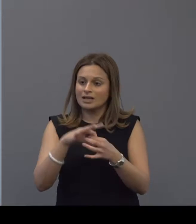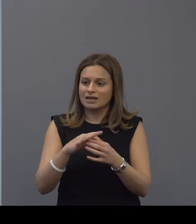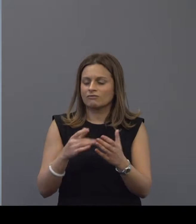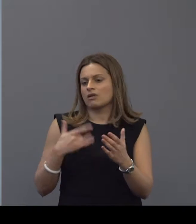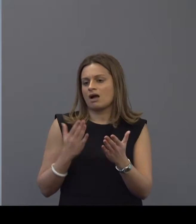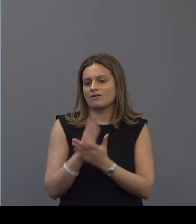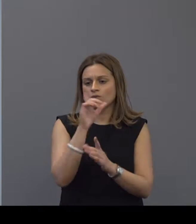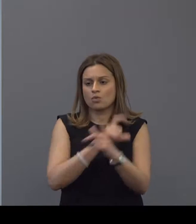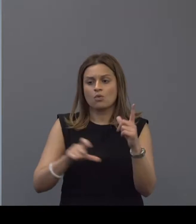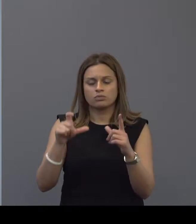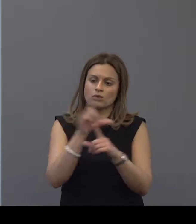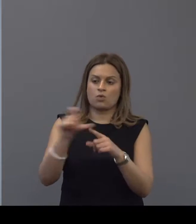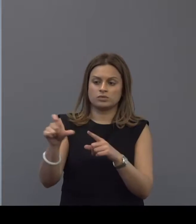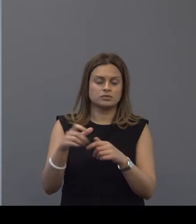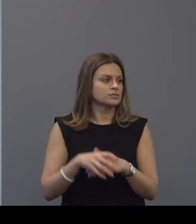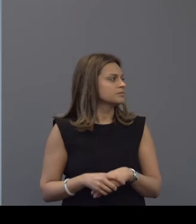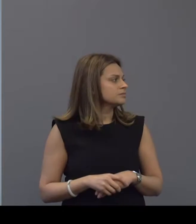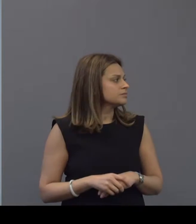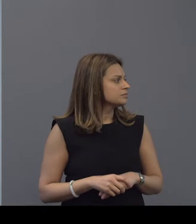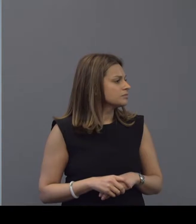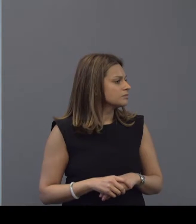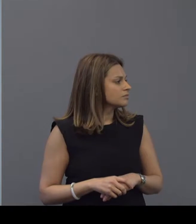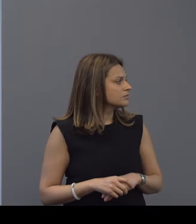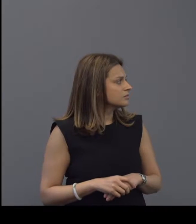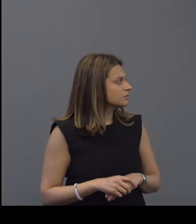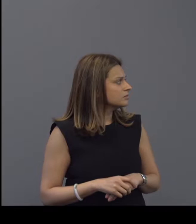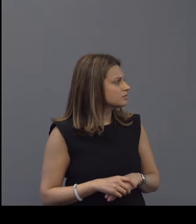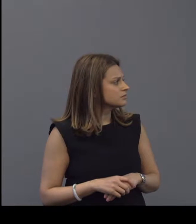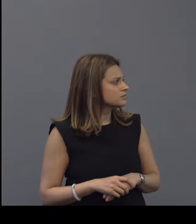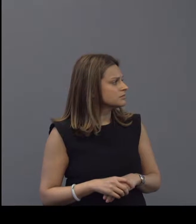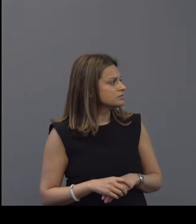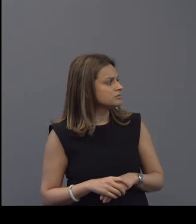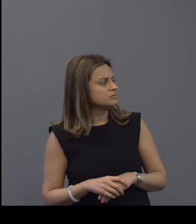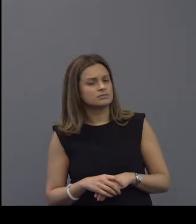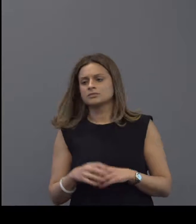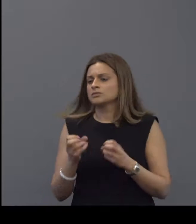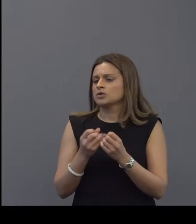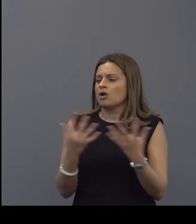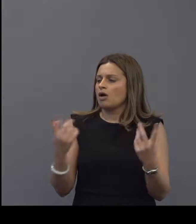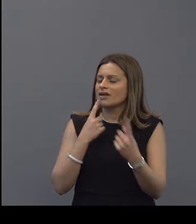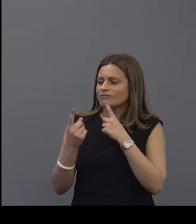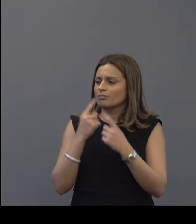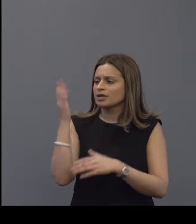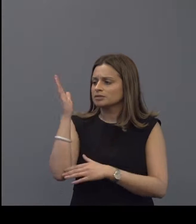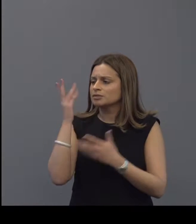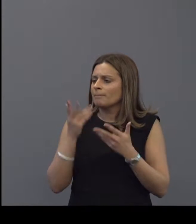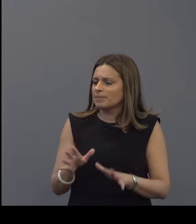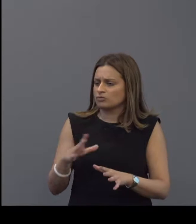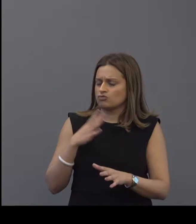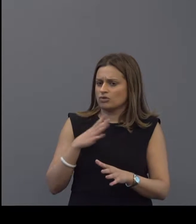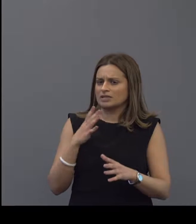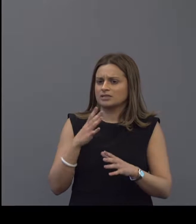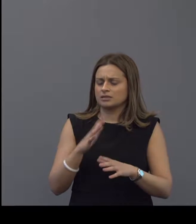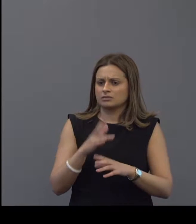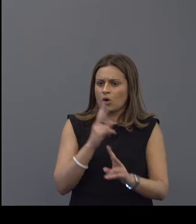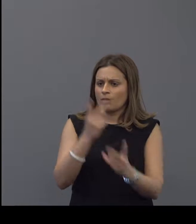and really what I wanted to talk to you today is pretty much we've heard quite a lot of this today but it's setting out you know where